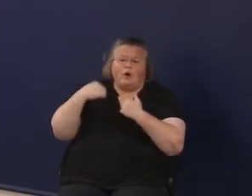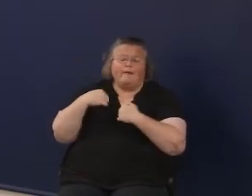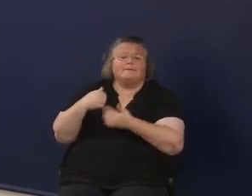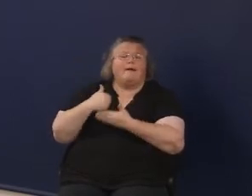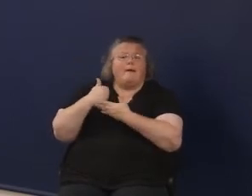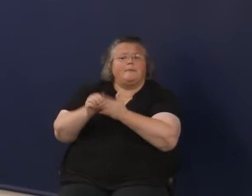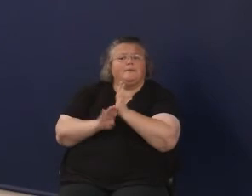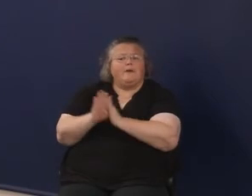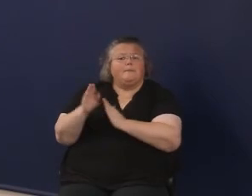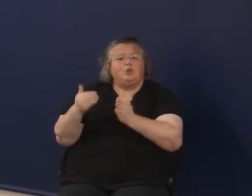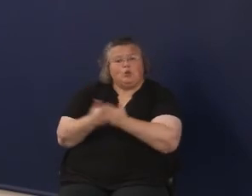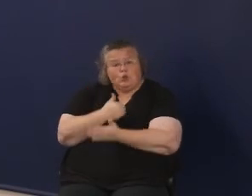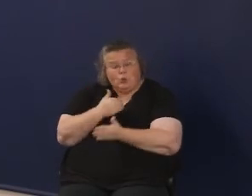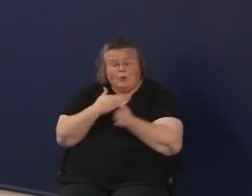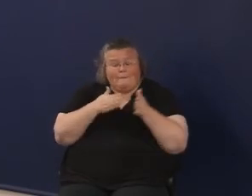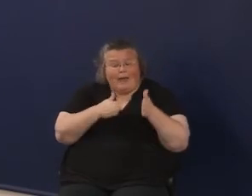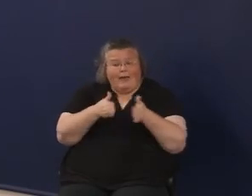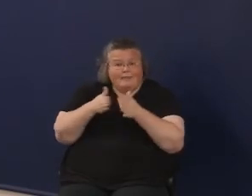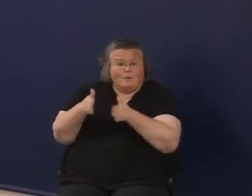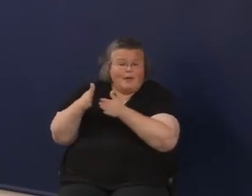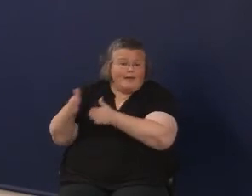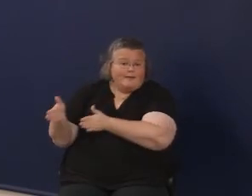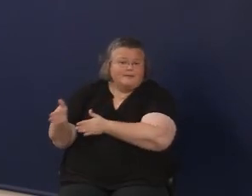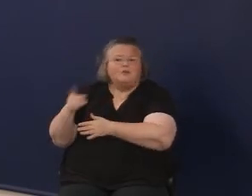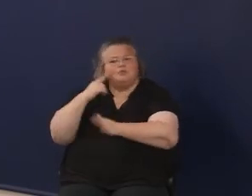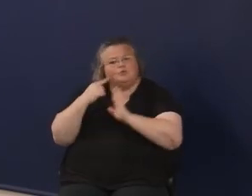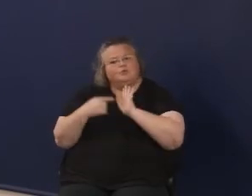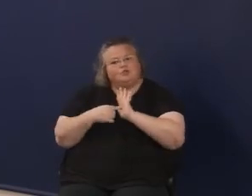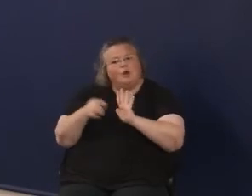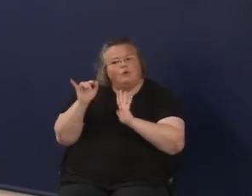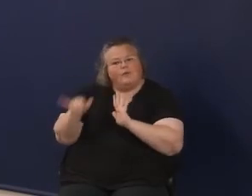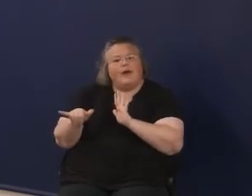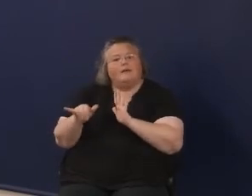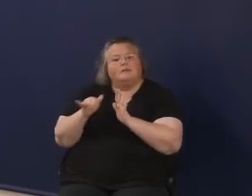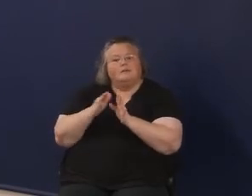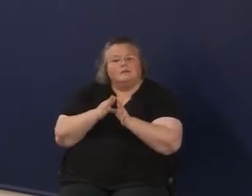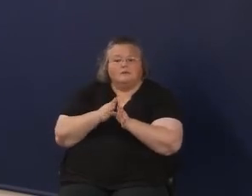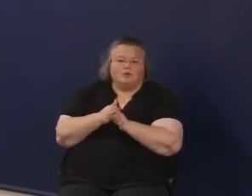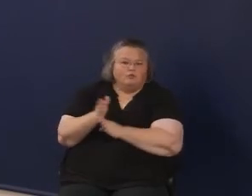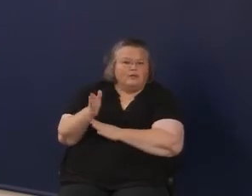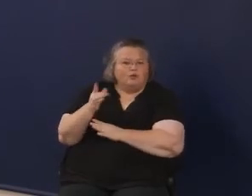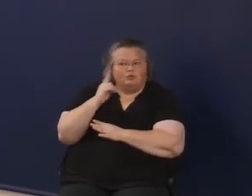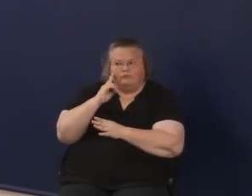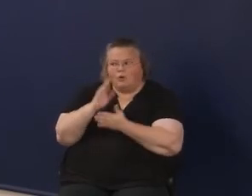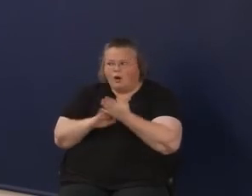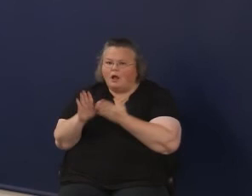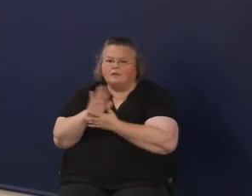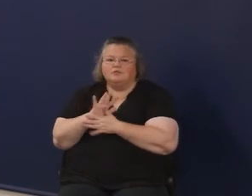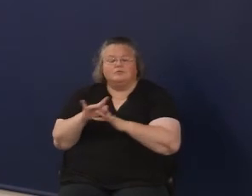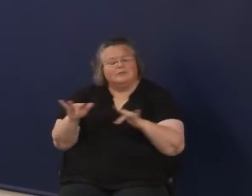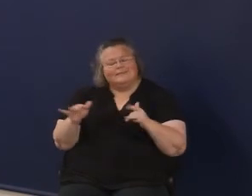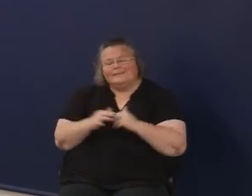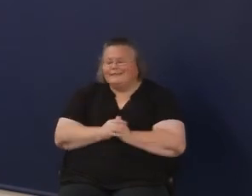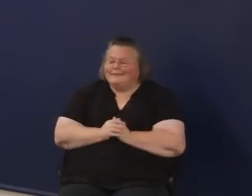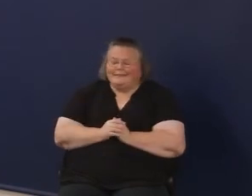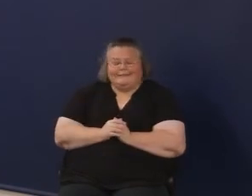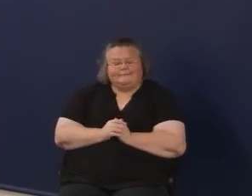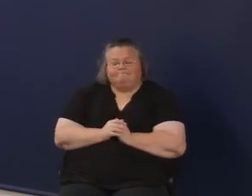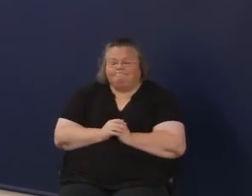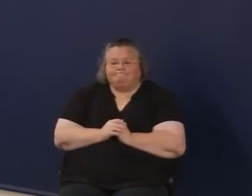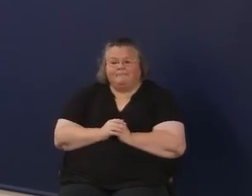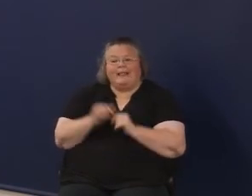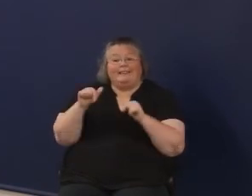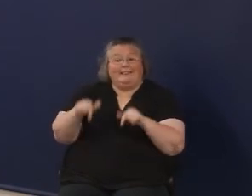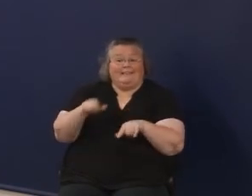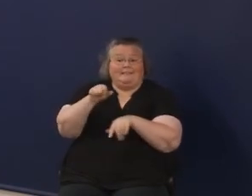pathways so that we could show the benefit of that career in college. You know, so, I just,